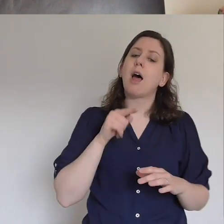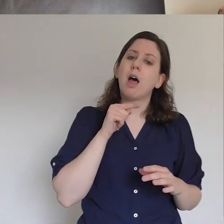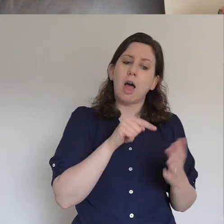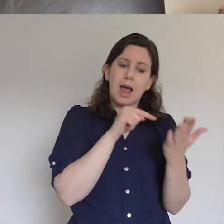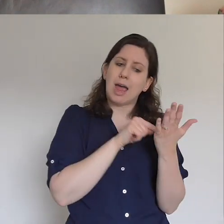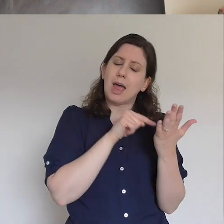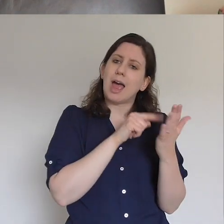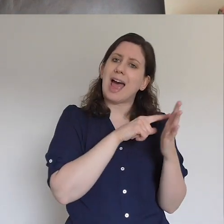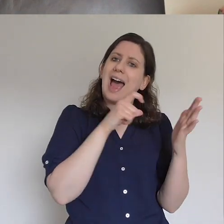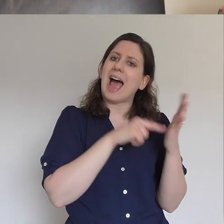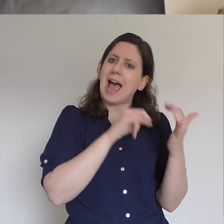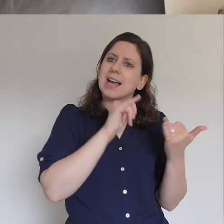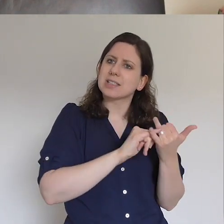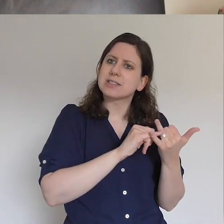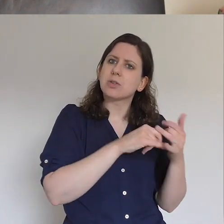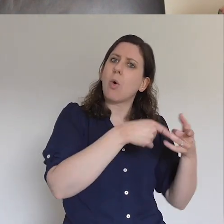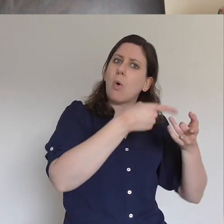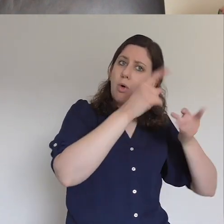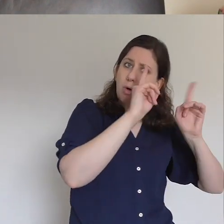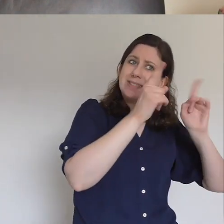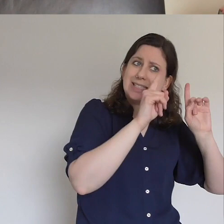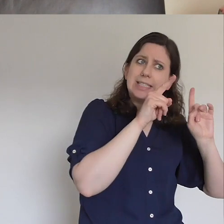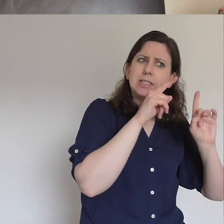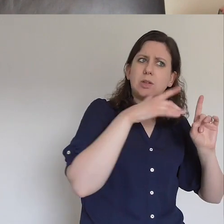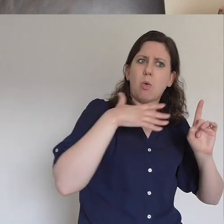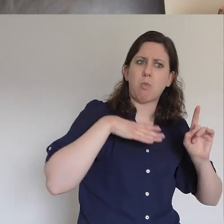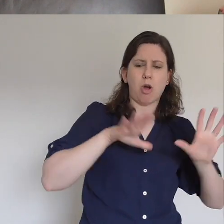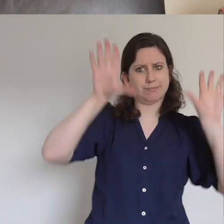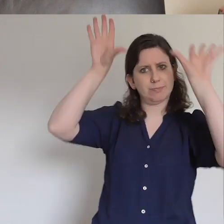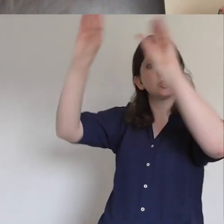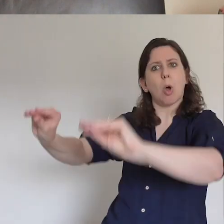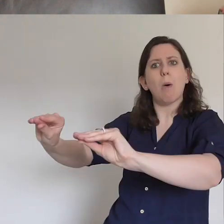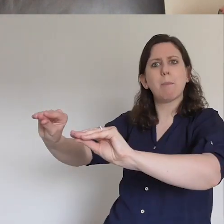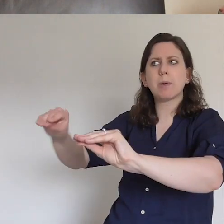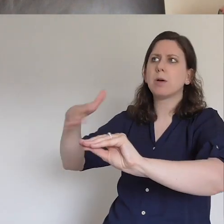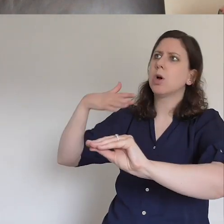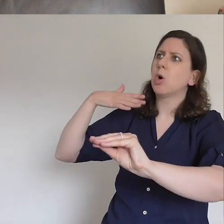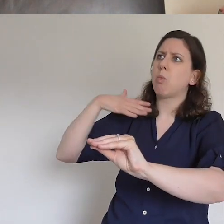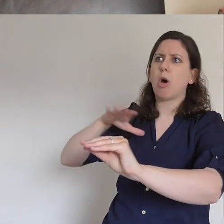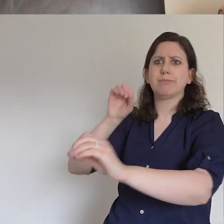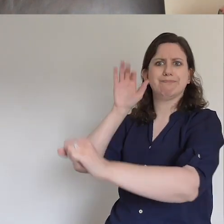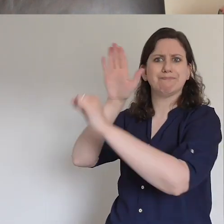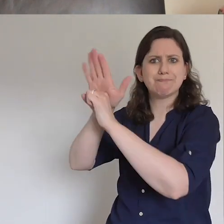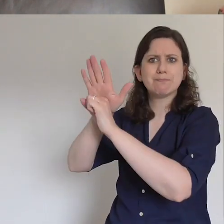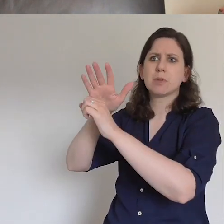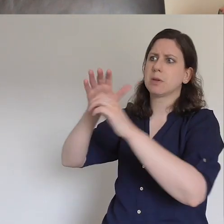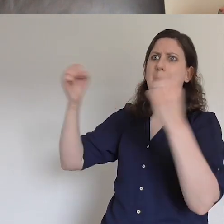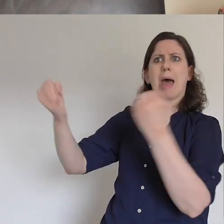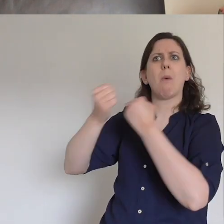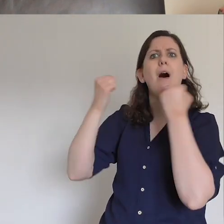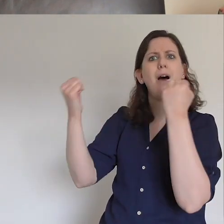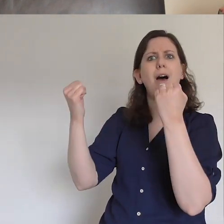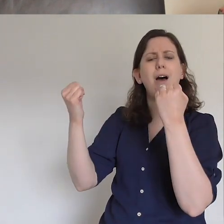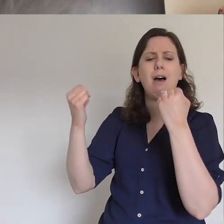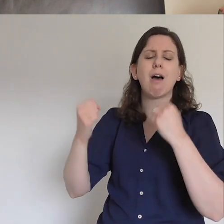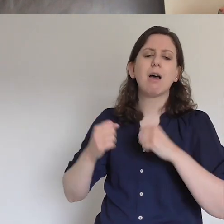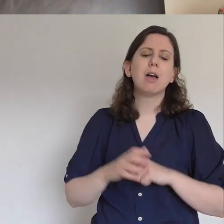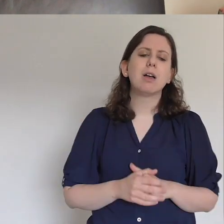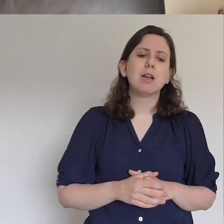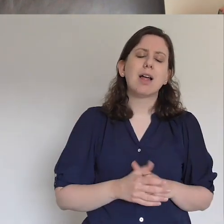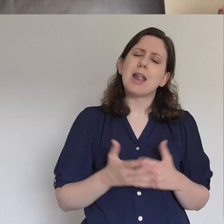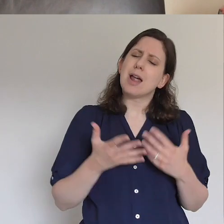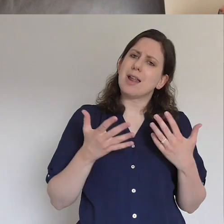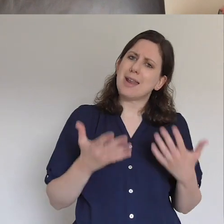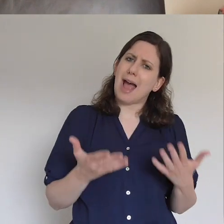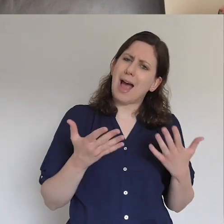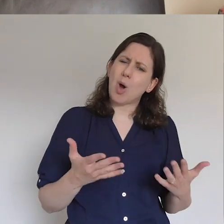And yet God is so powerful. And I think, you know, it makes me think some of the gospel that we're giving people is a